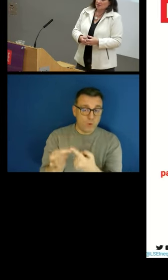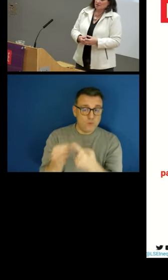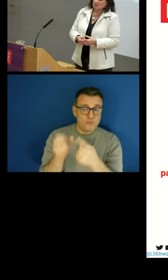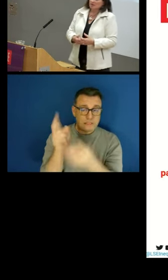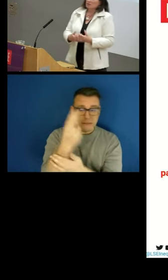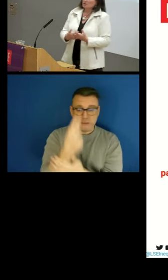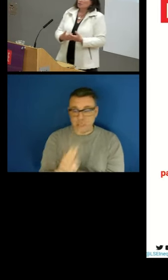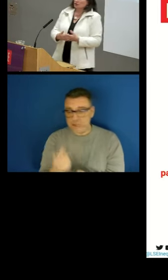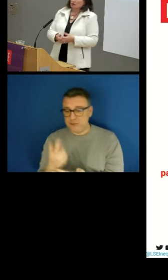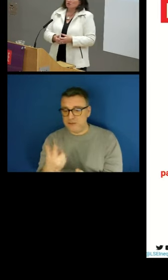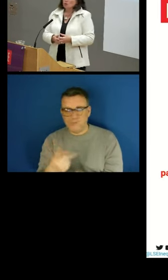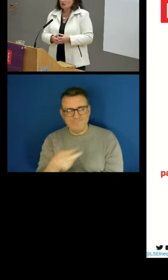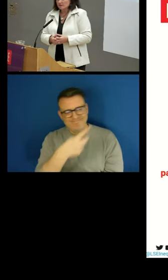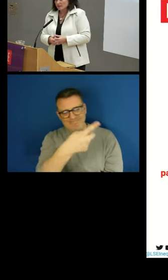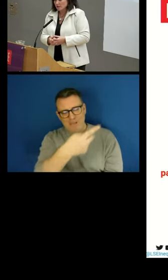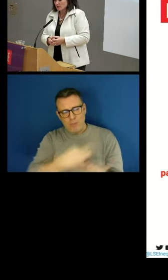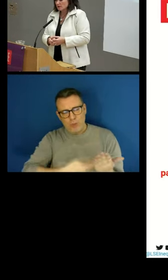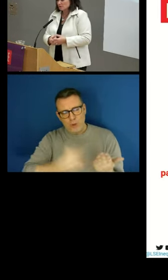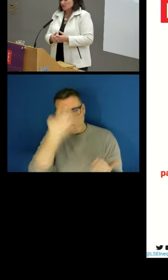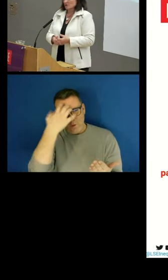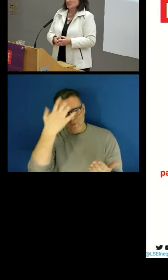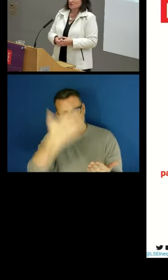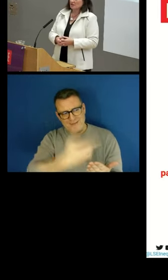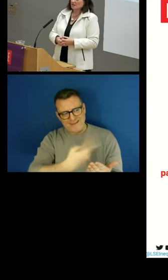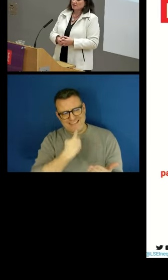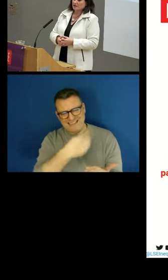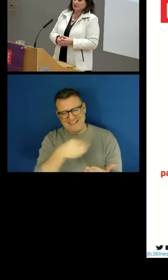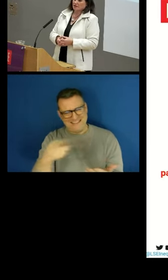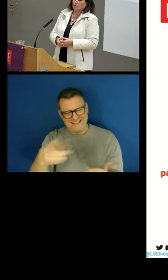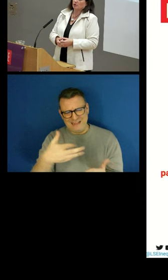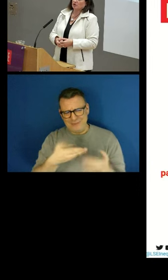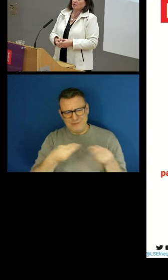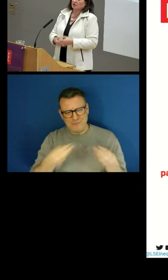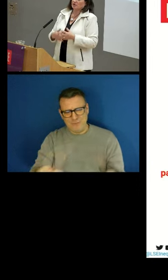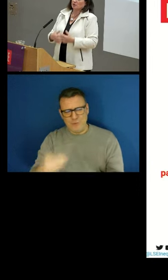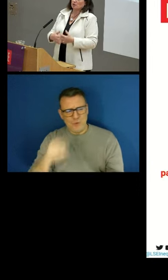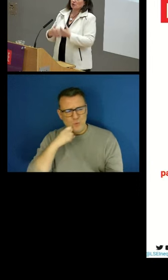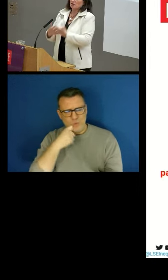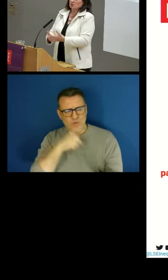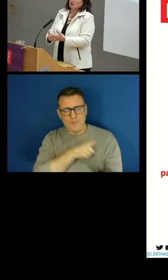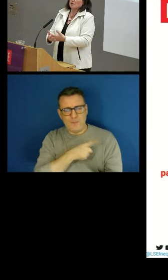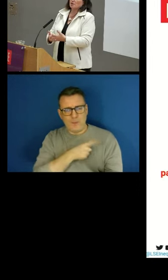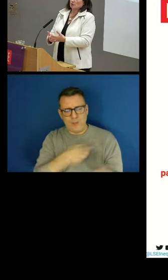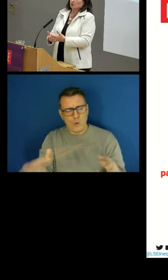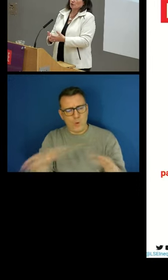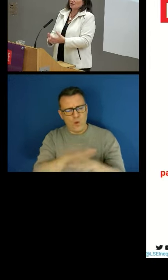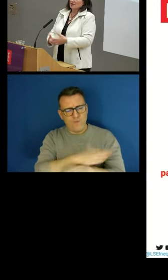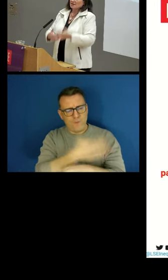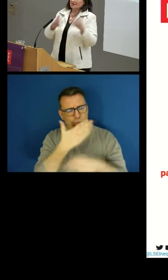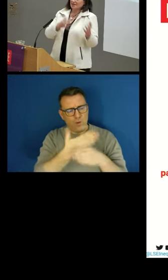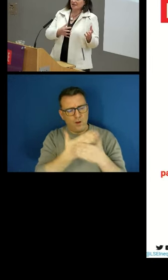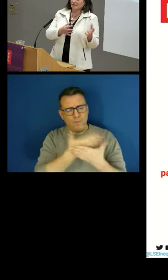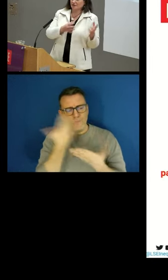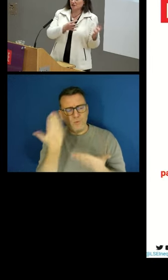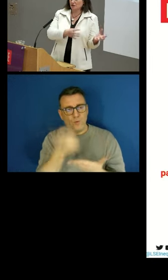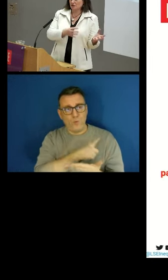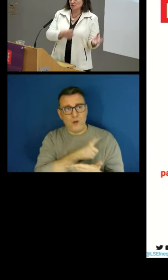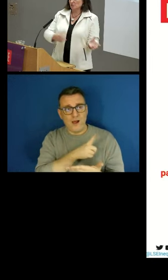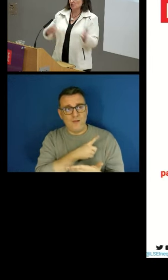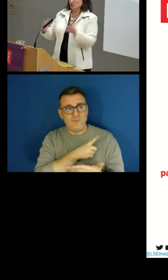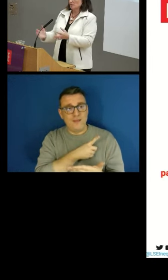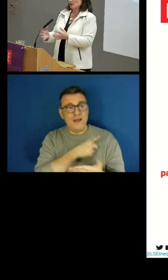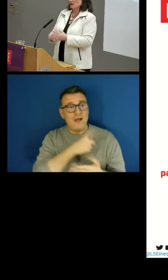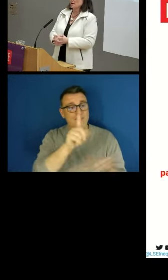policymakers at the time that it wasn't going to work very well. It wasn't going to actually cover the unemployed because the people who did become unemployed didn't have the